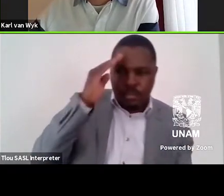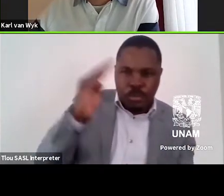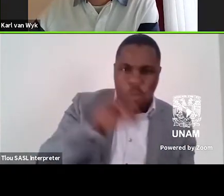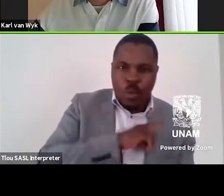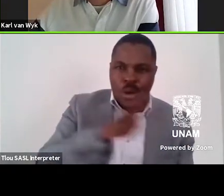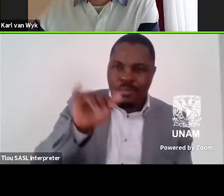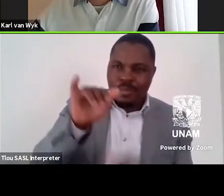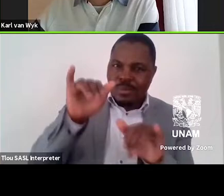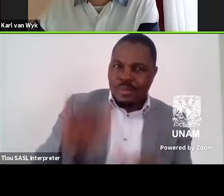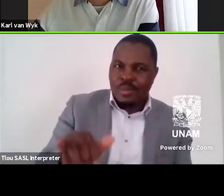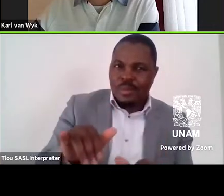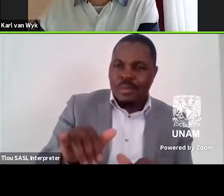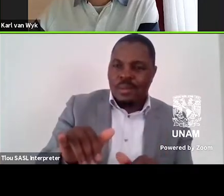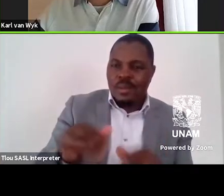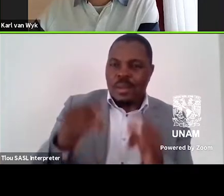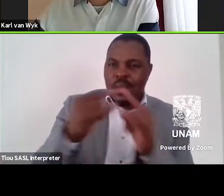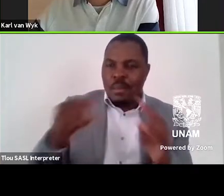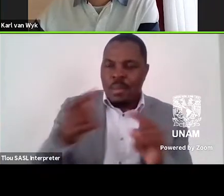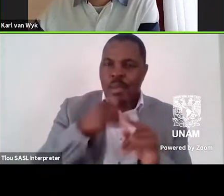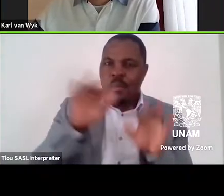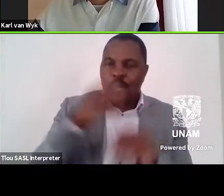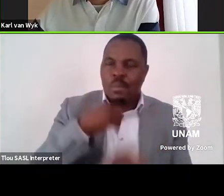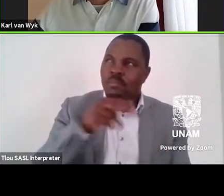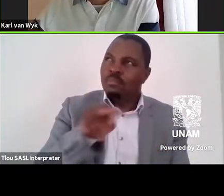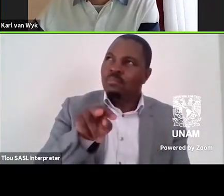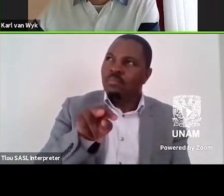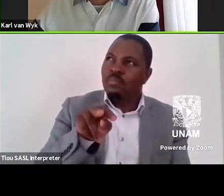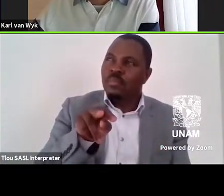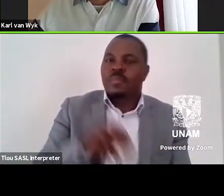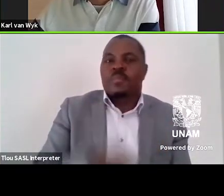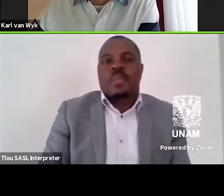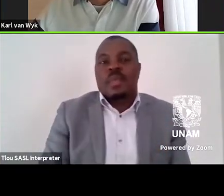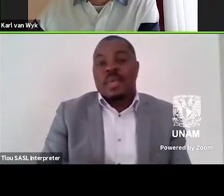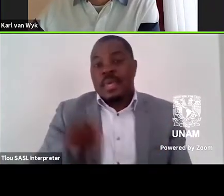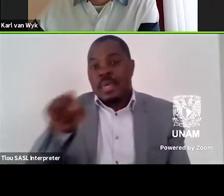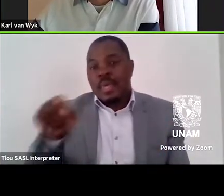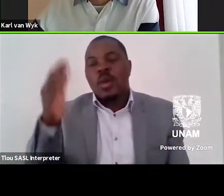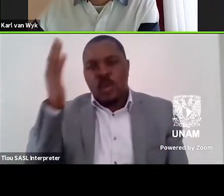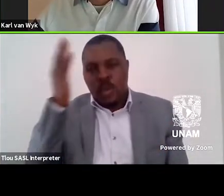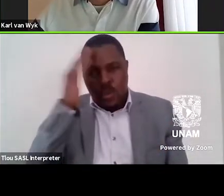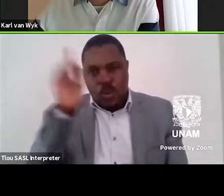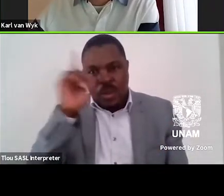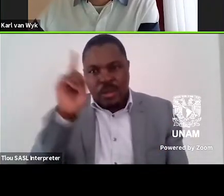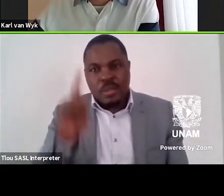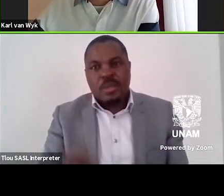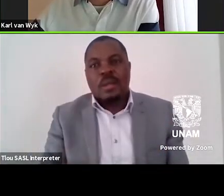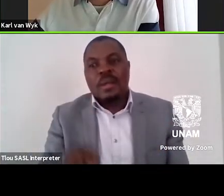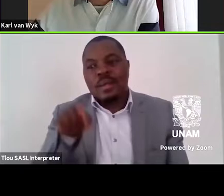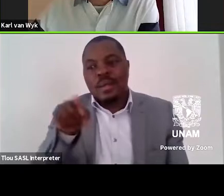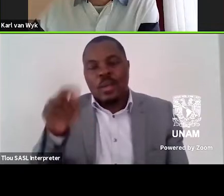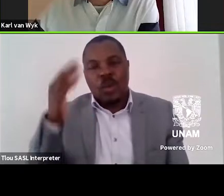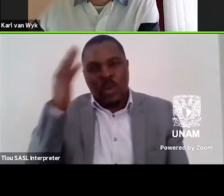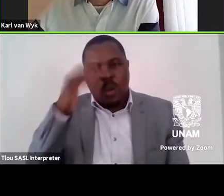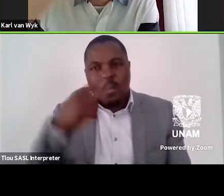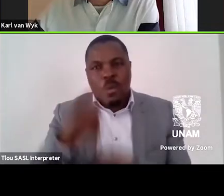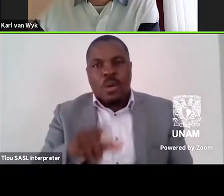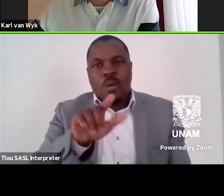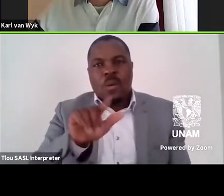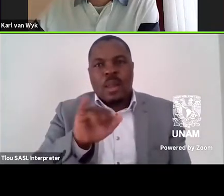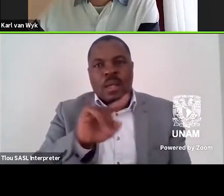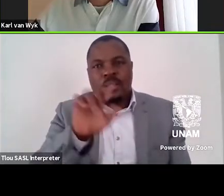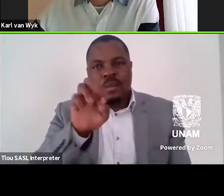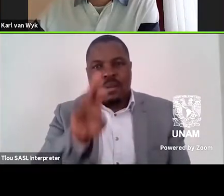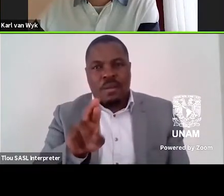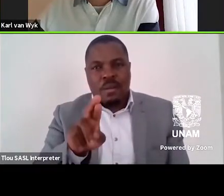of Malay camp, and people showed it in their eyes. And he had known that they knew about Eliza, for in a strange manner that no one